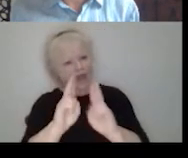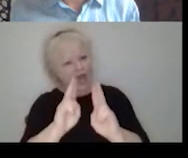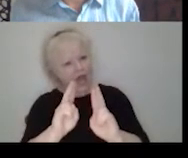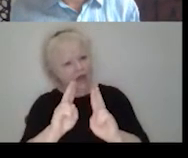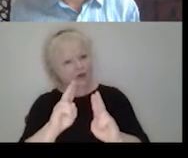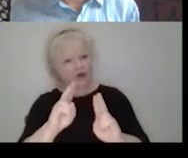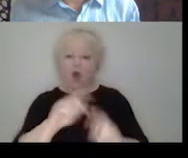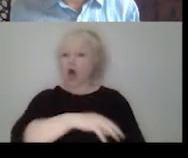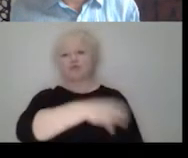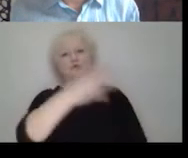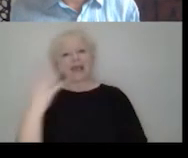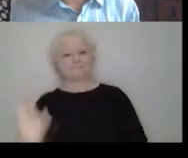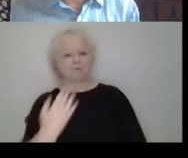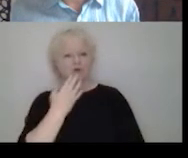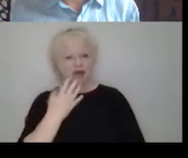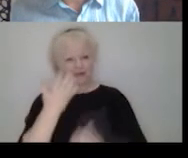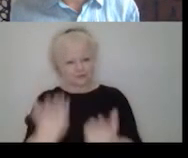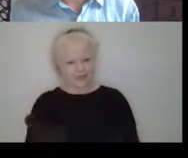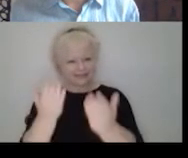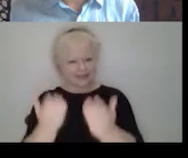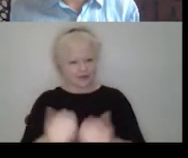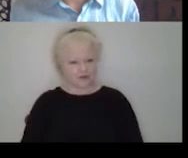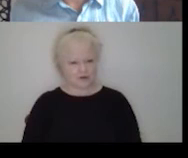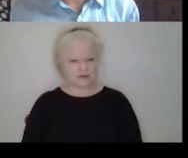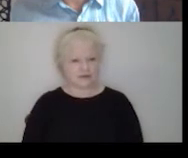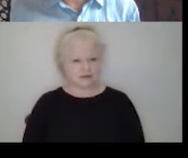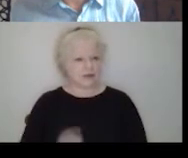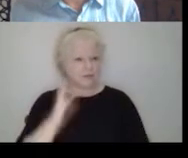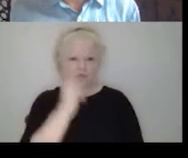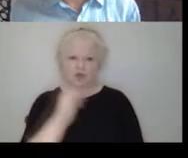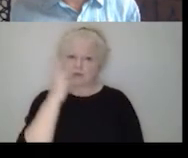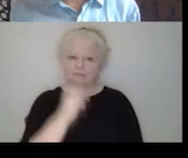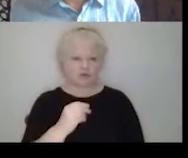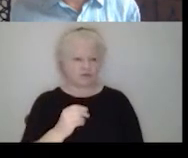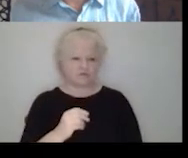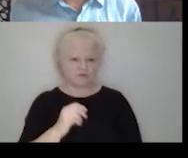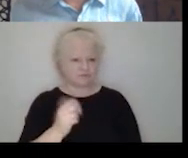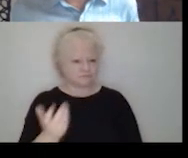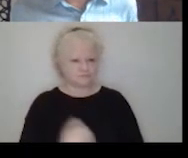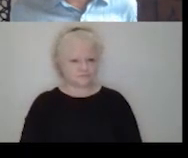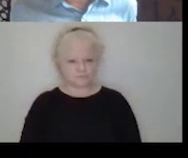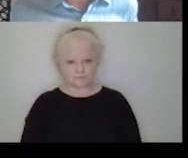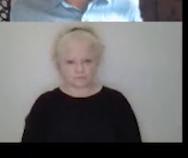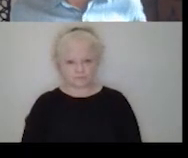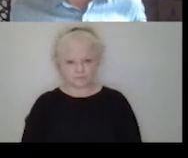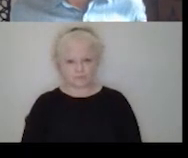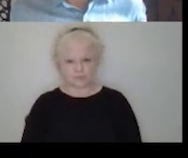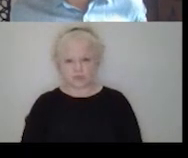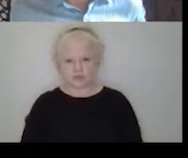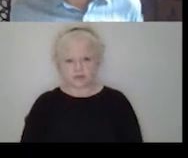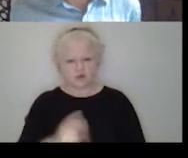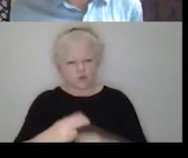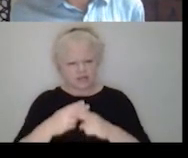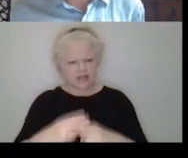sitting right here in front of us in this beautiful, beautiful nonprofit. What is it called, um, guys, what is it called that the project